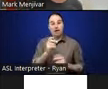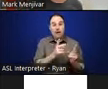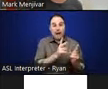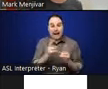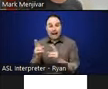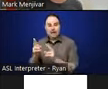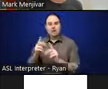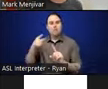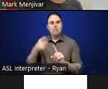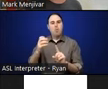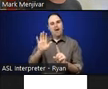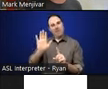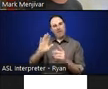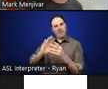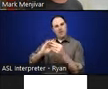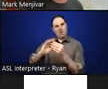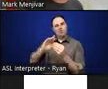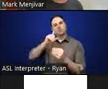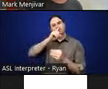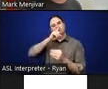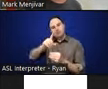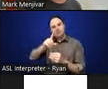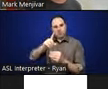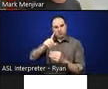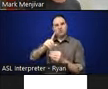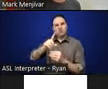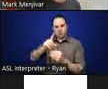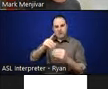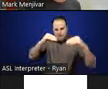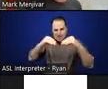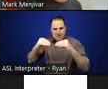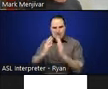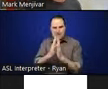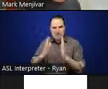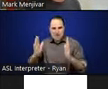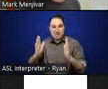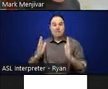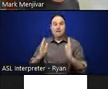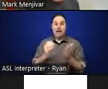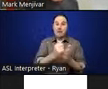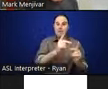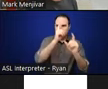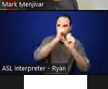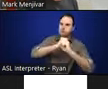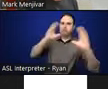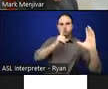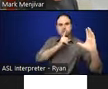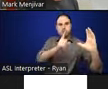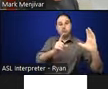somebody's story? And also, how do you paint that person in the best light? But that moment was really important for me, because